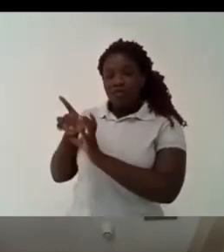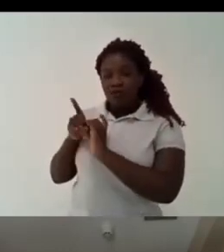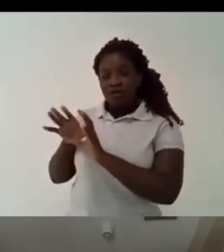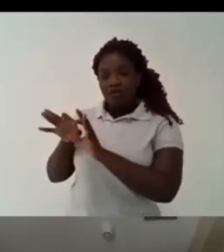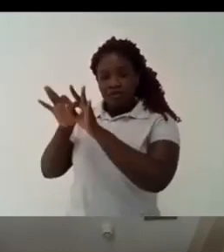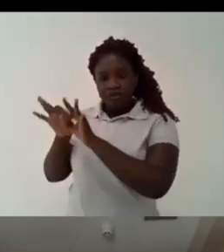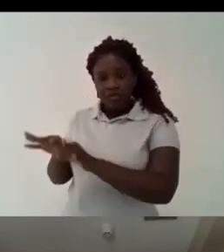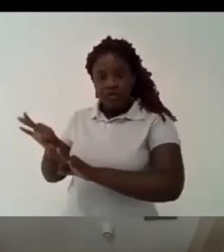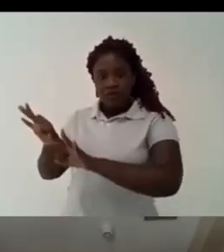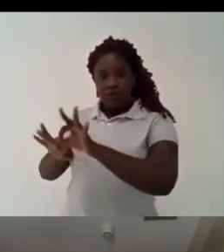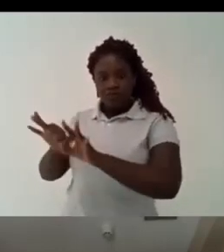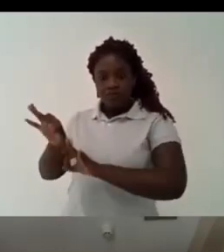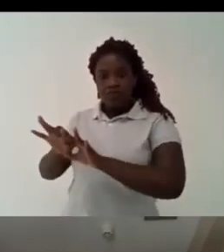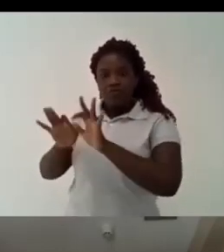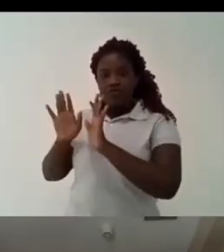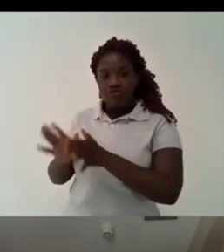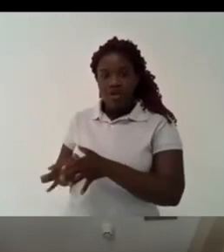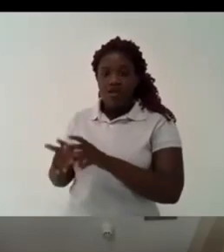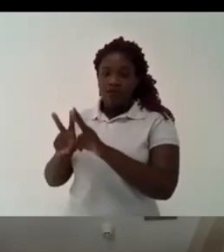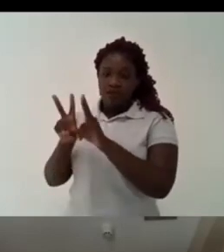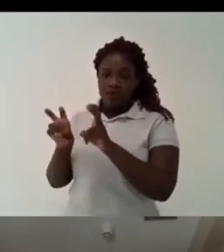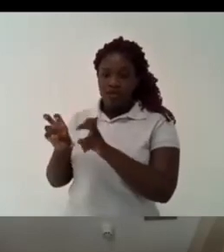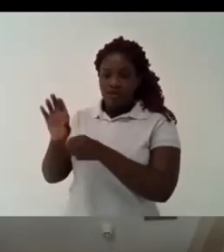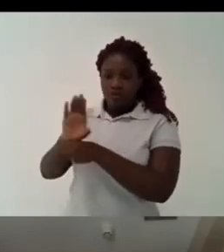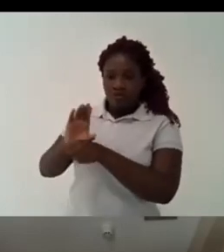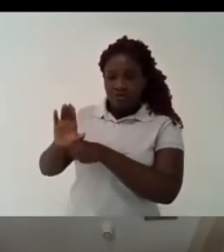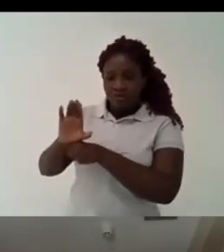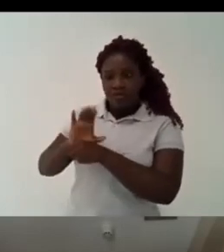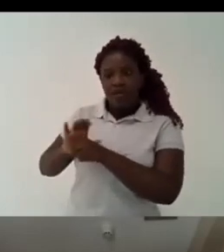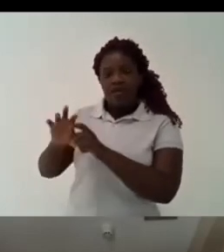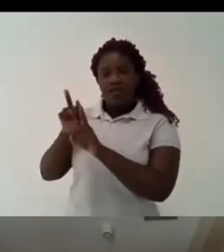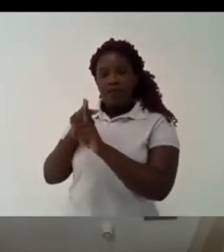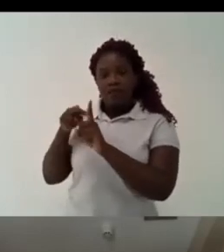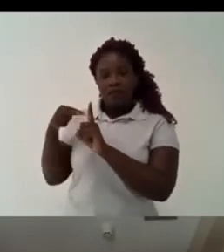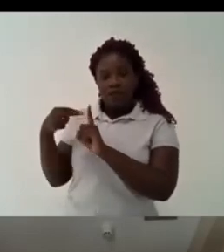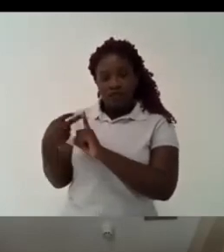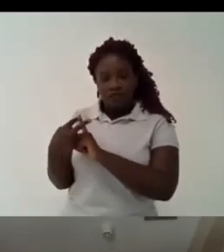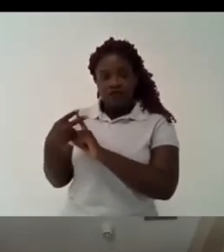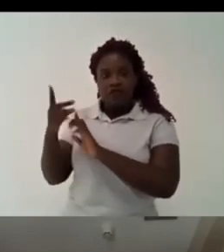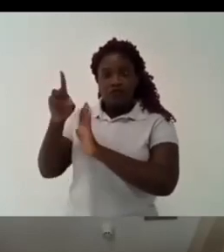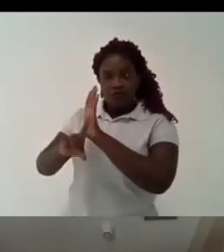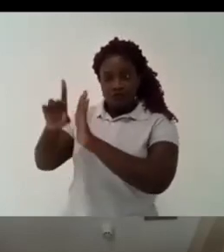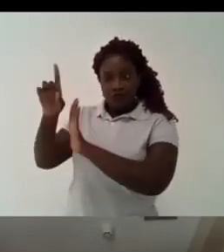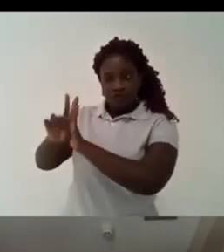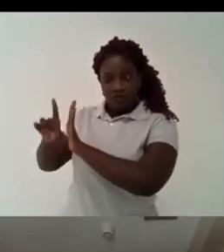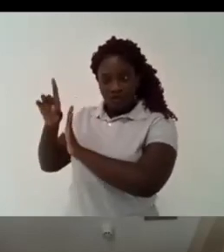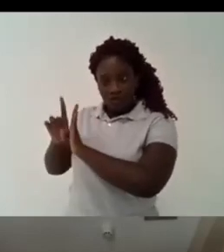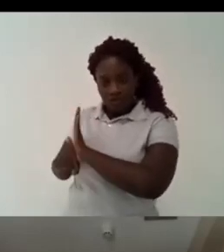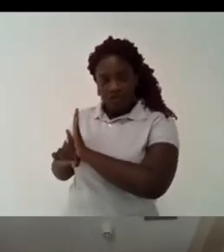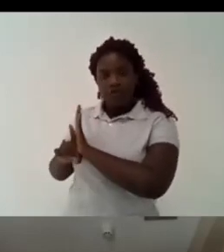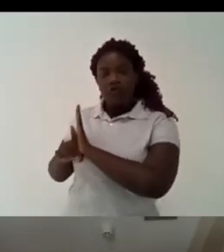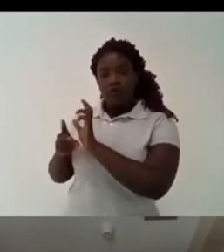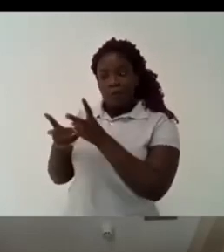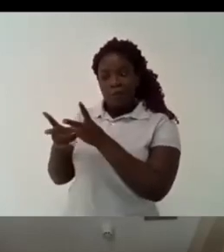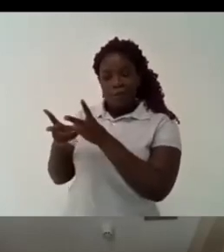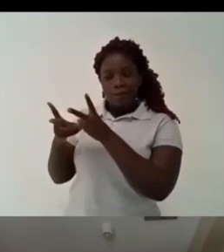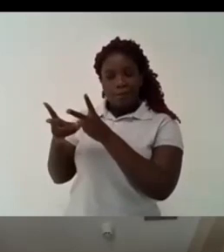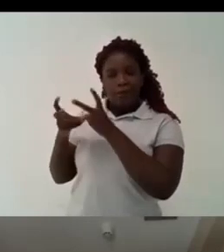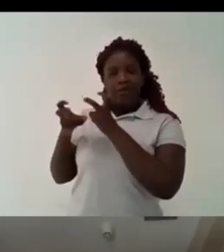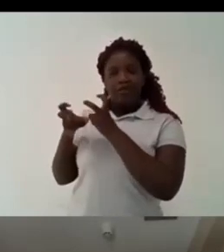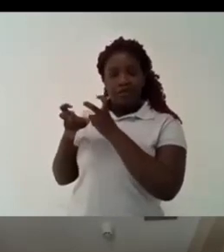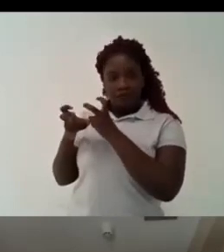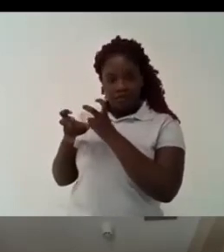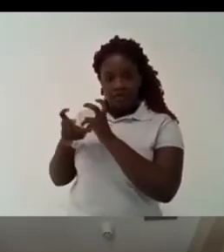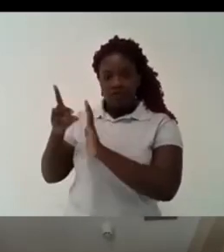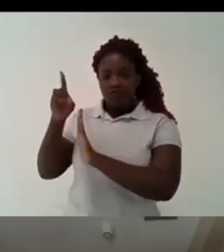certain countries that have a consolidated democracy they don't talk about these rights anymore because they acknowledge they